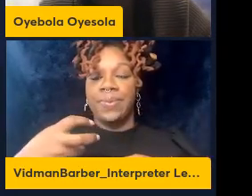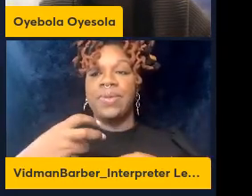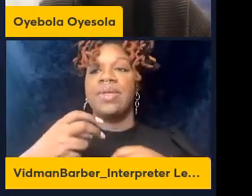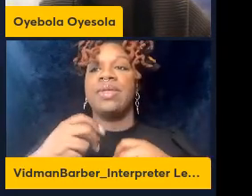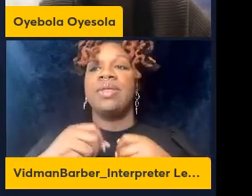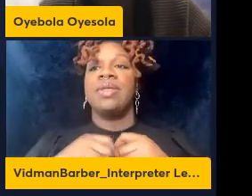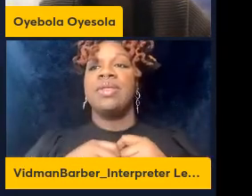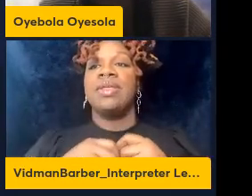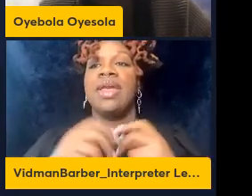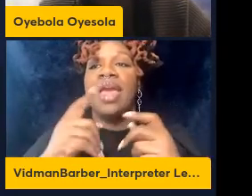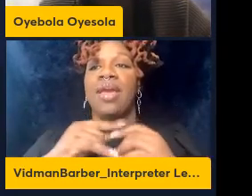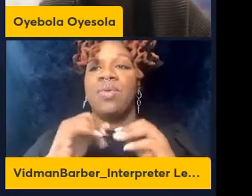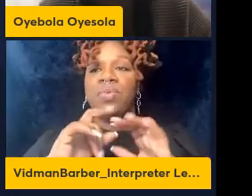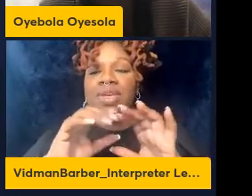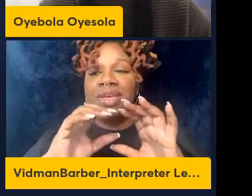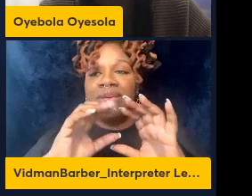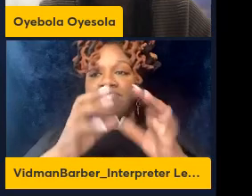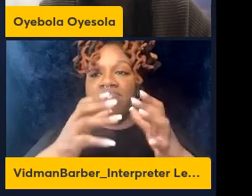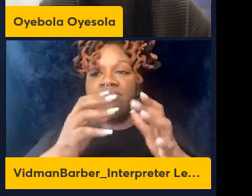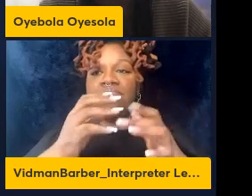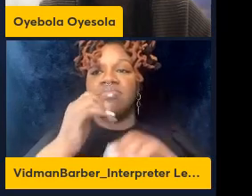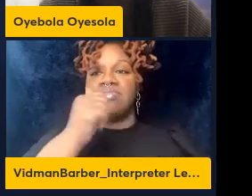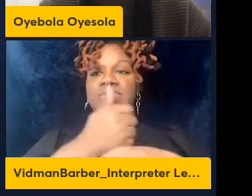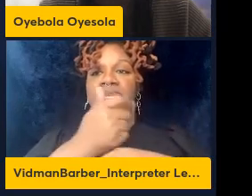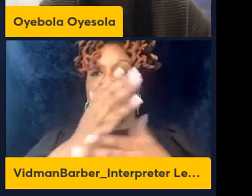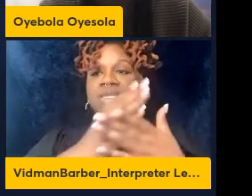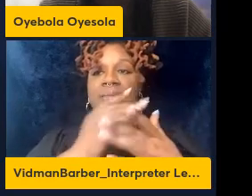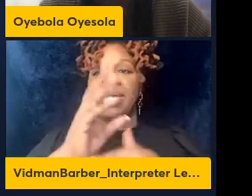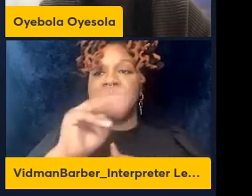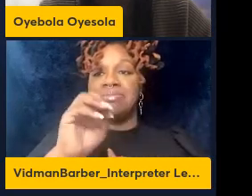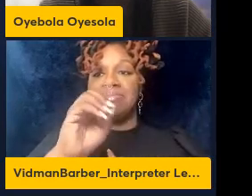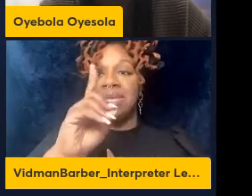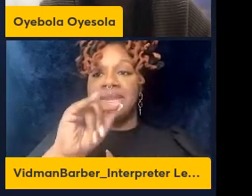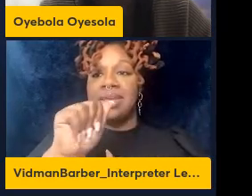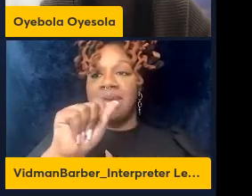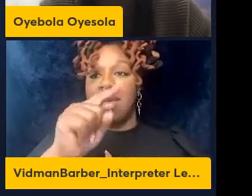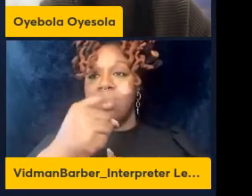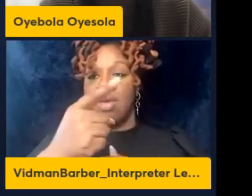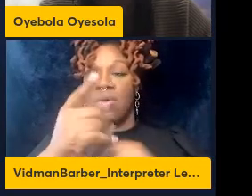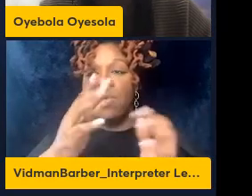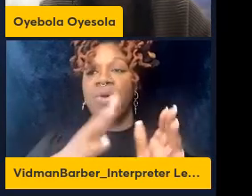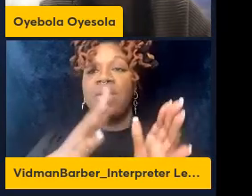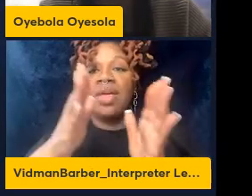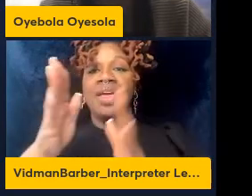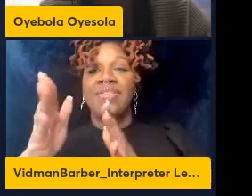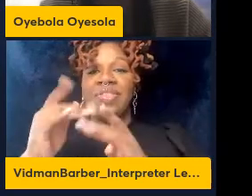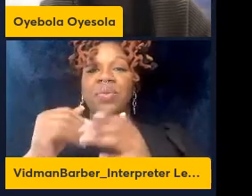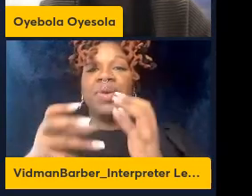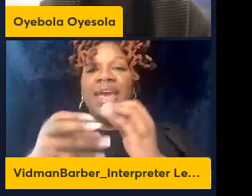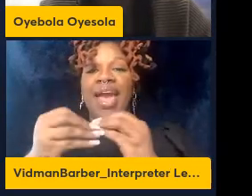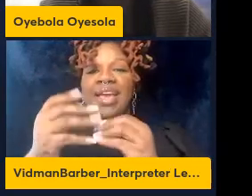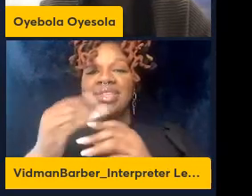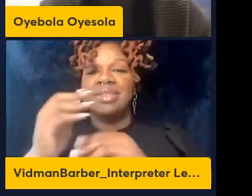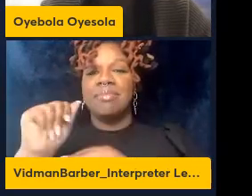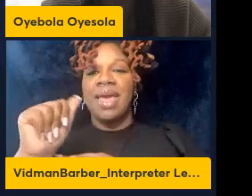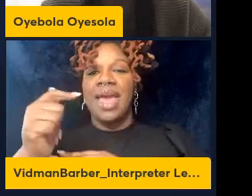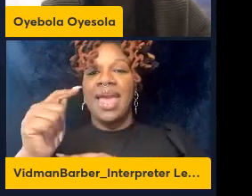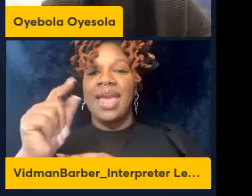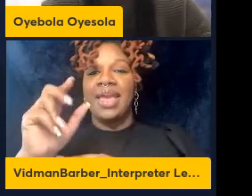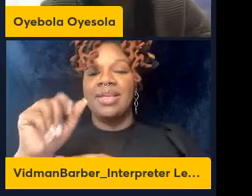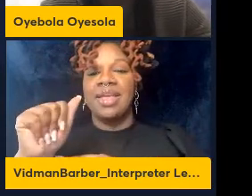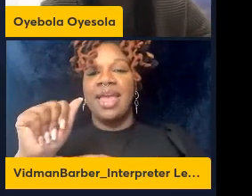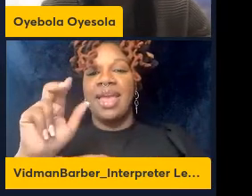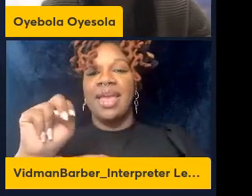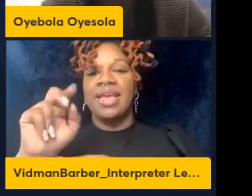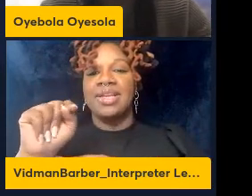then we stimulated some of those either with different antigen or with CD3 CD28